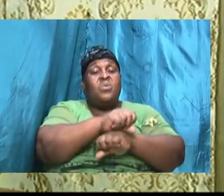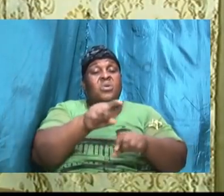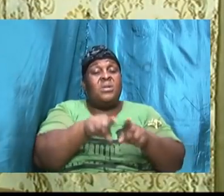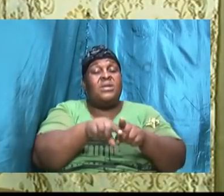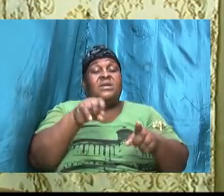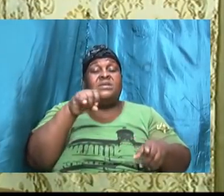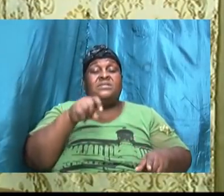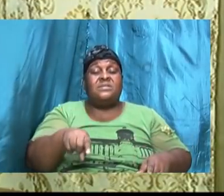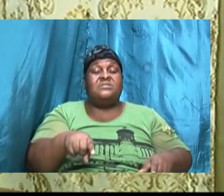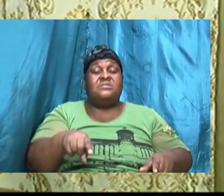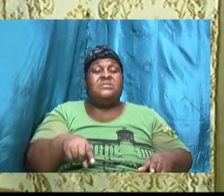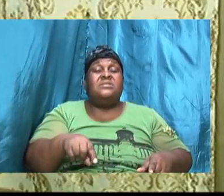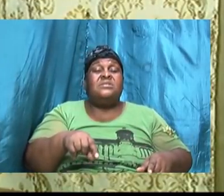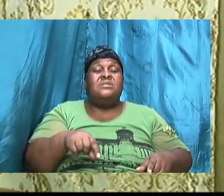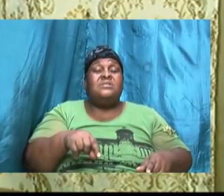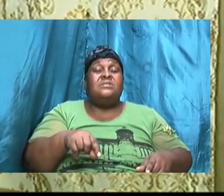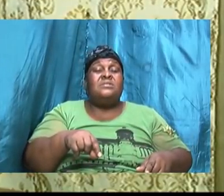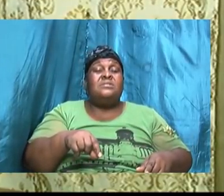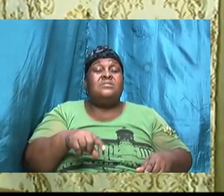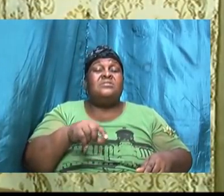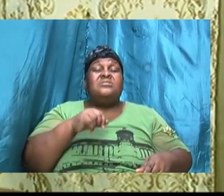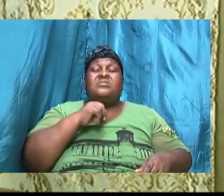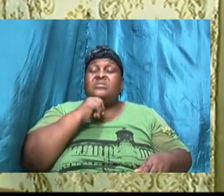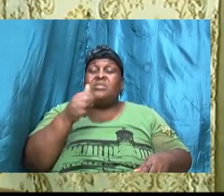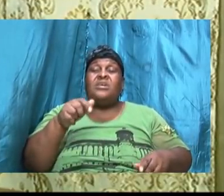we would not walk contrary to his will